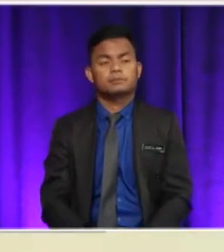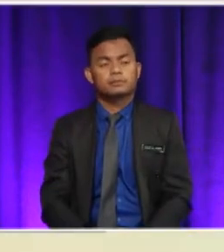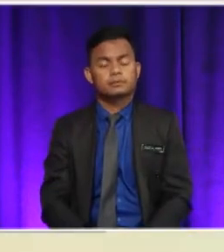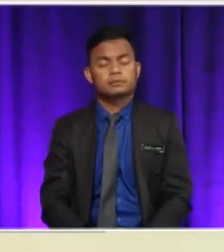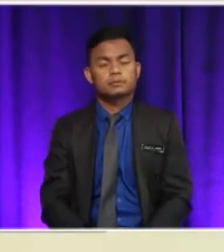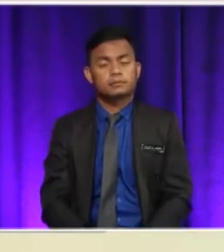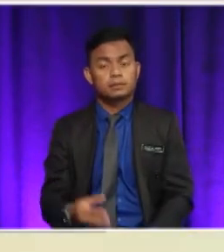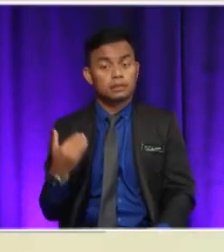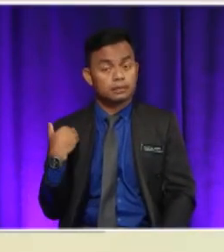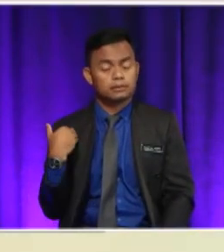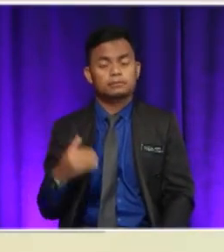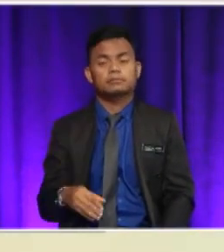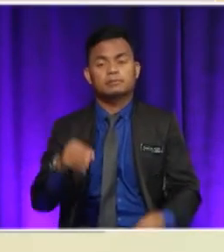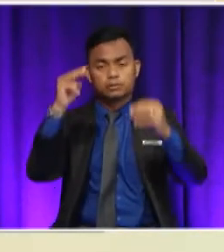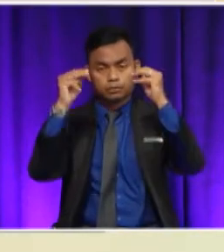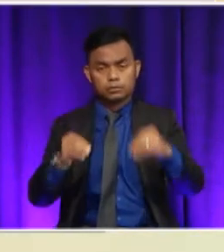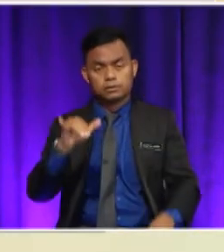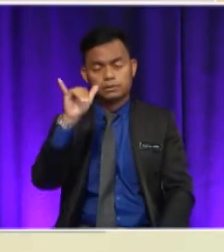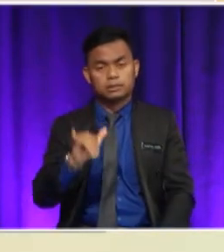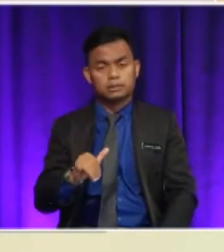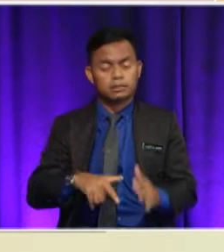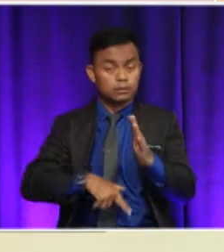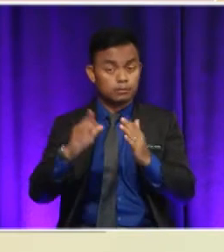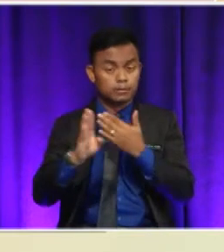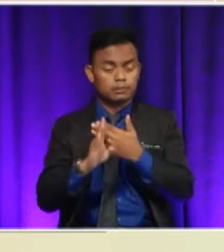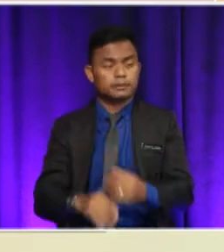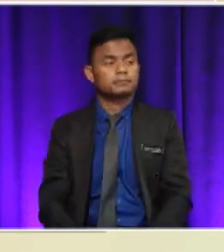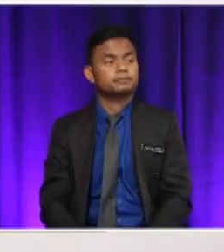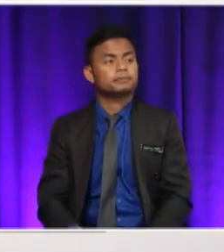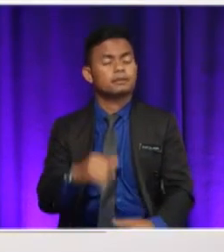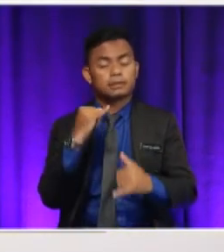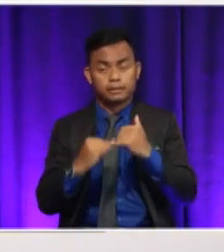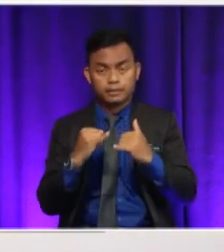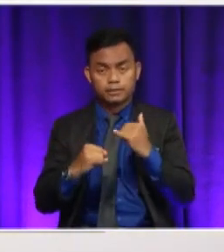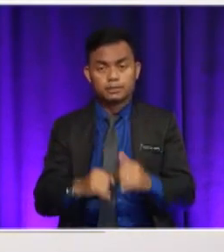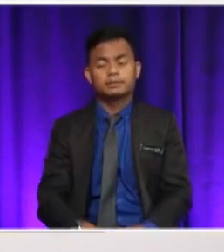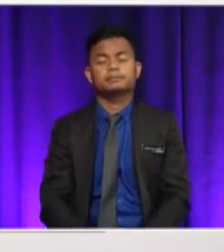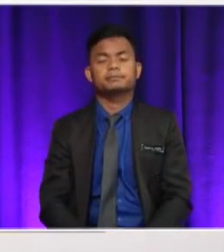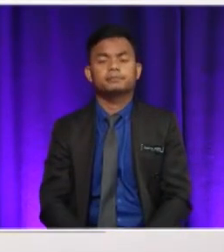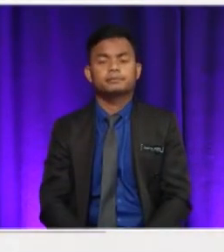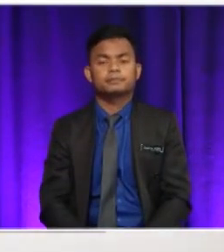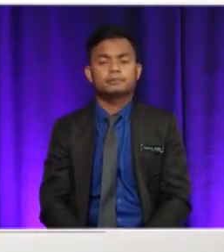guns. Okay, and we've got the final paragraph if anyone would like to try.